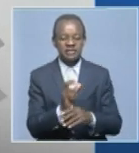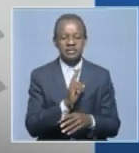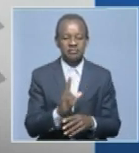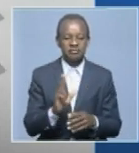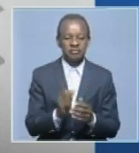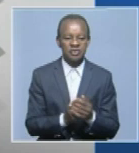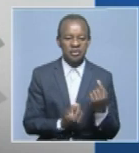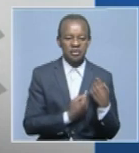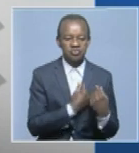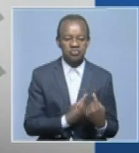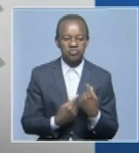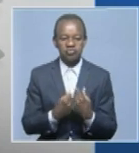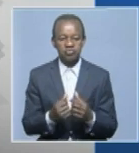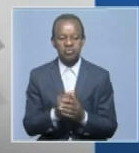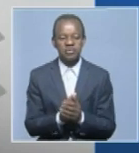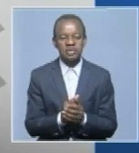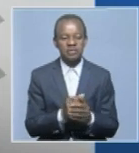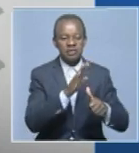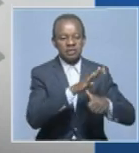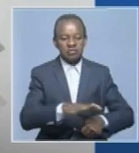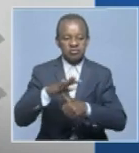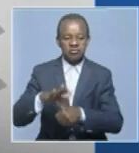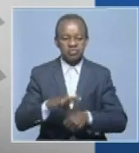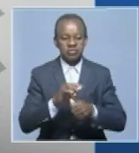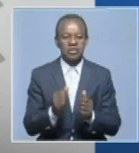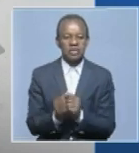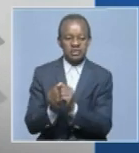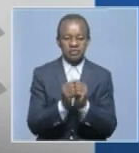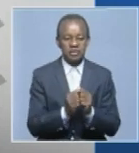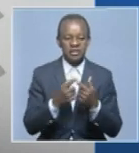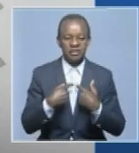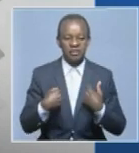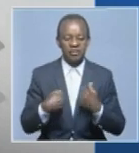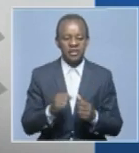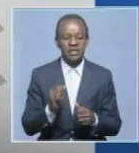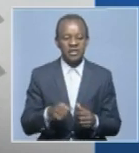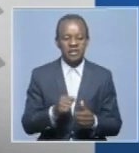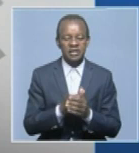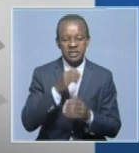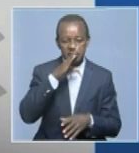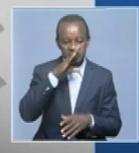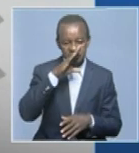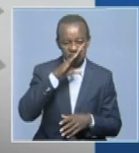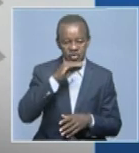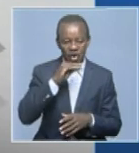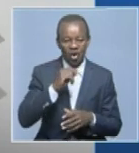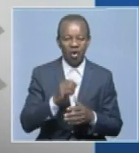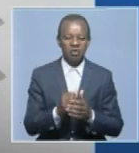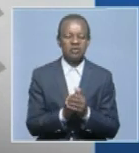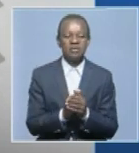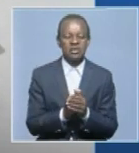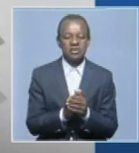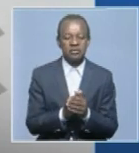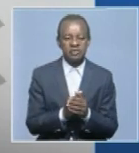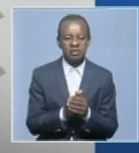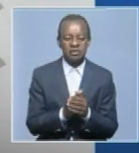so that we can together talk more deeper in terms of new strategies. Because after the 10th of